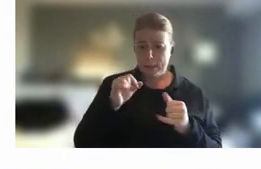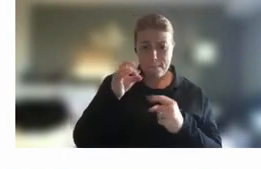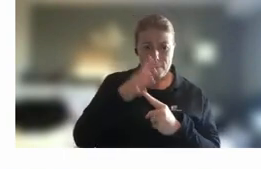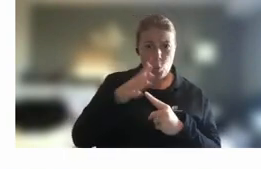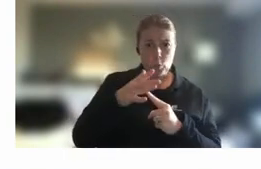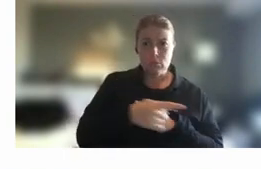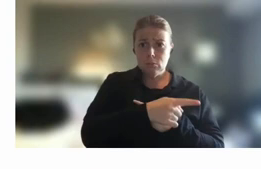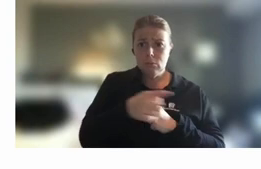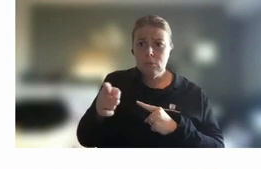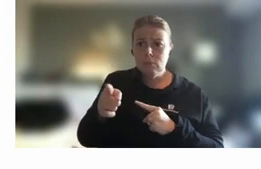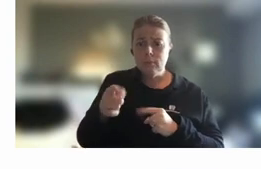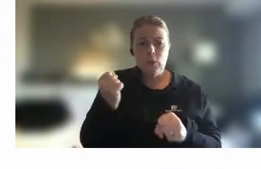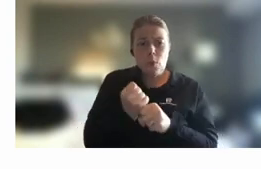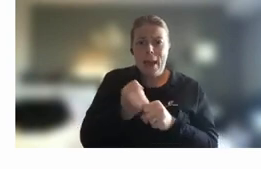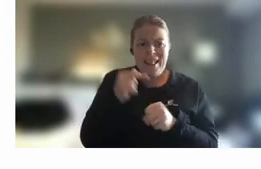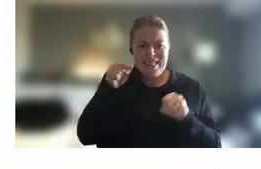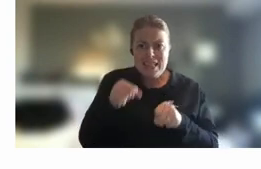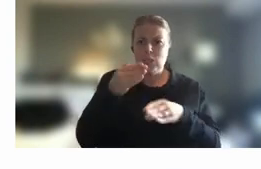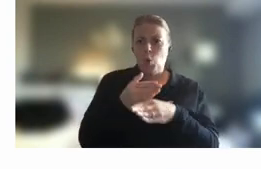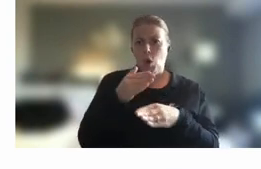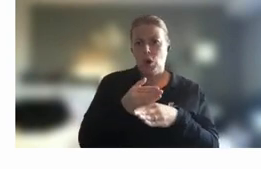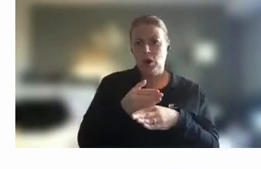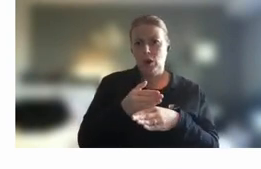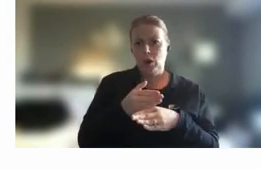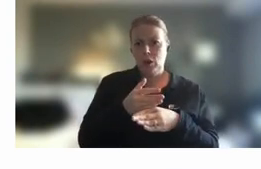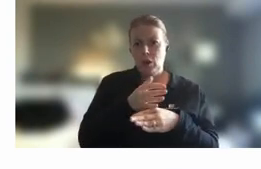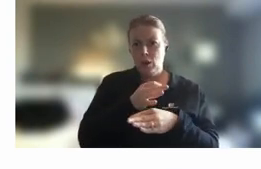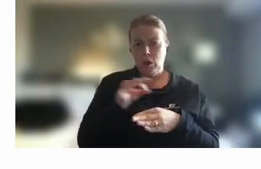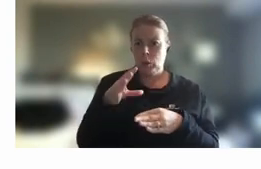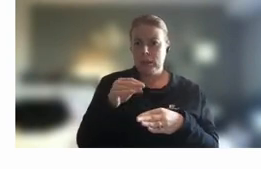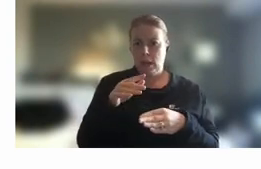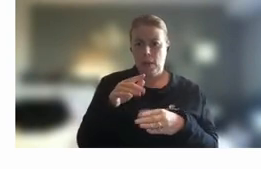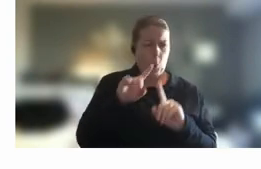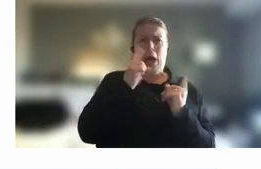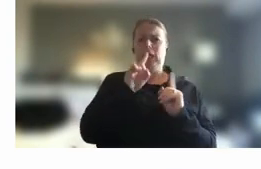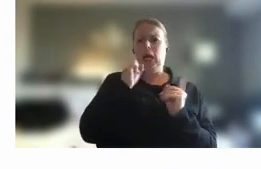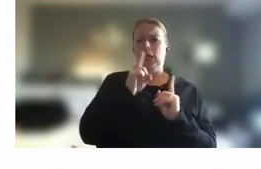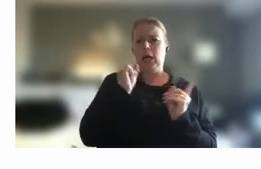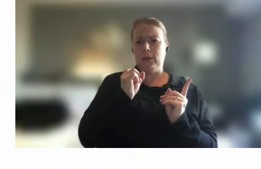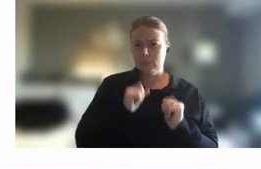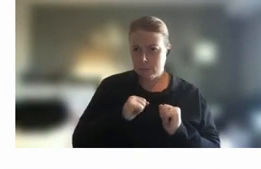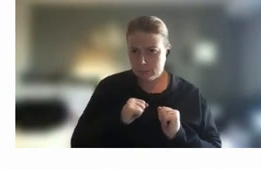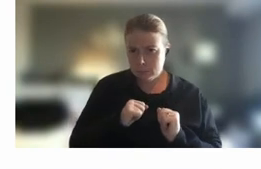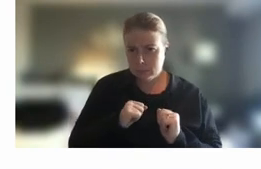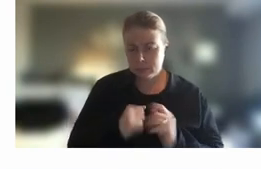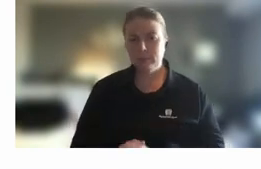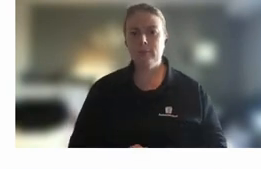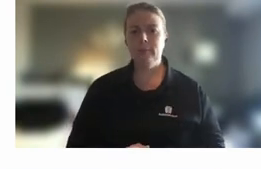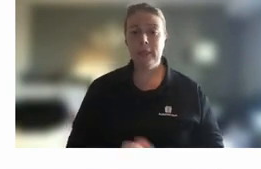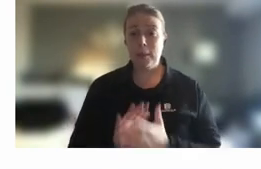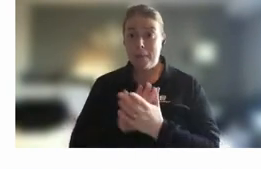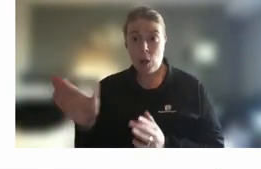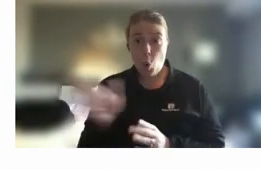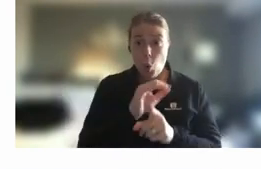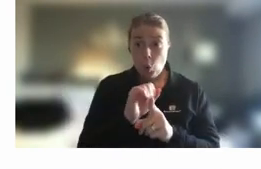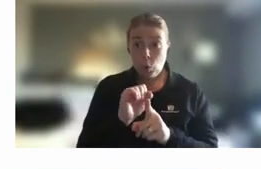to make this work rather than some sort of ingoing we couldn't possibly now that's not to say all circumstances are